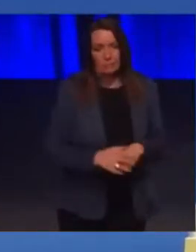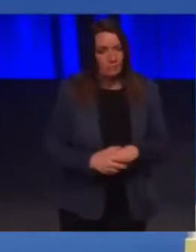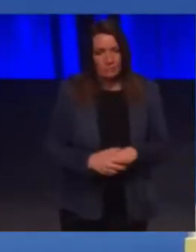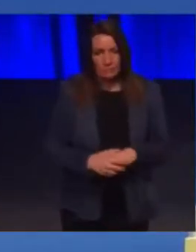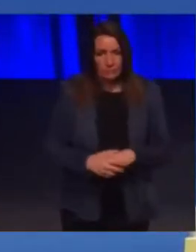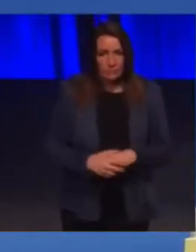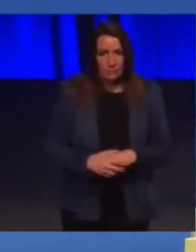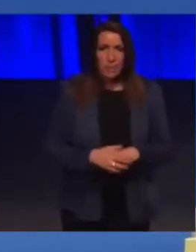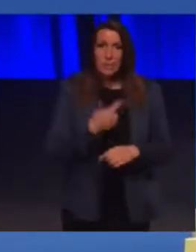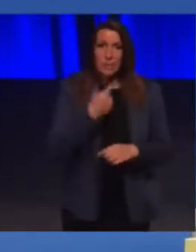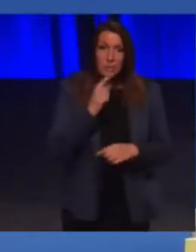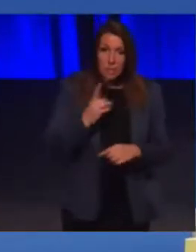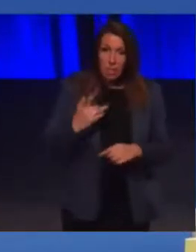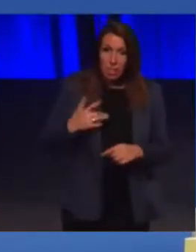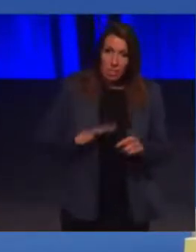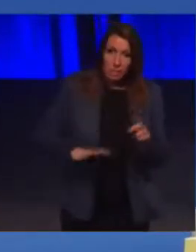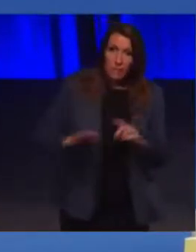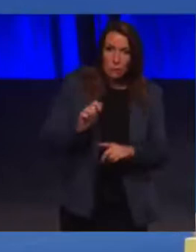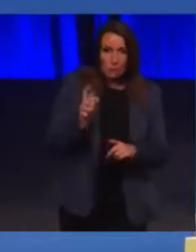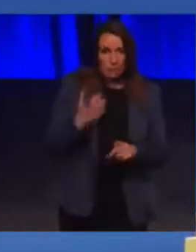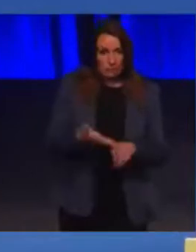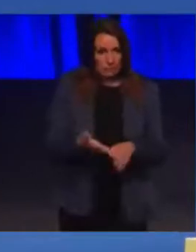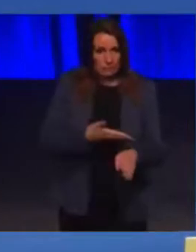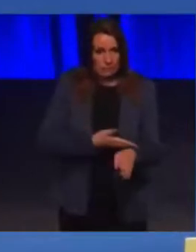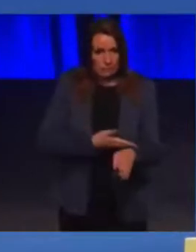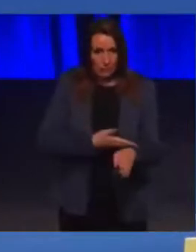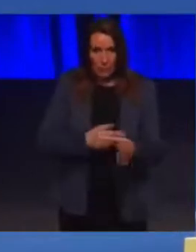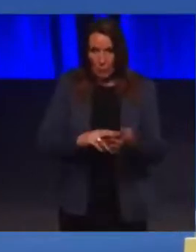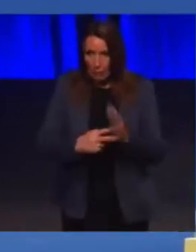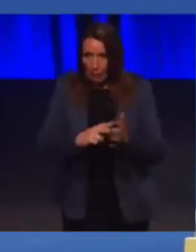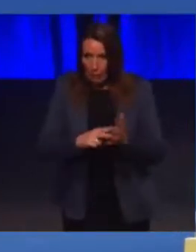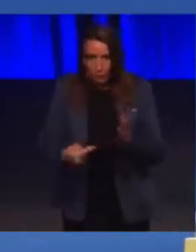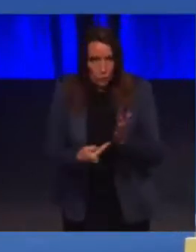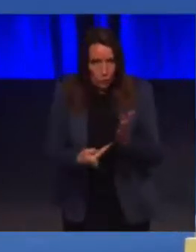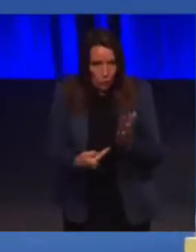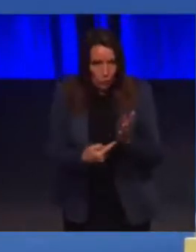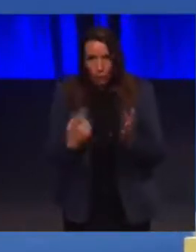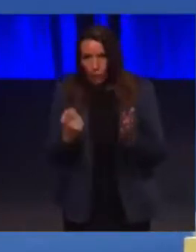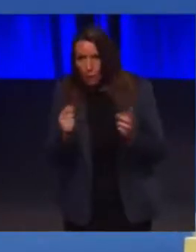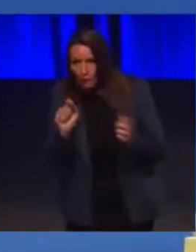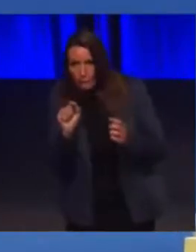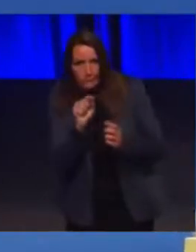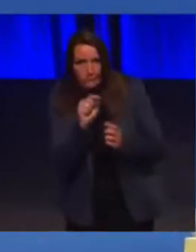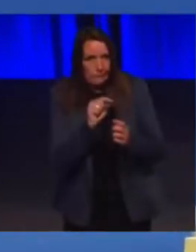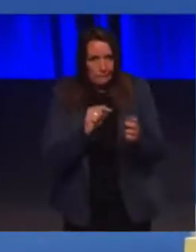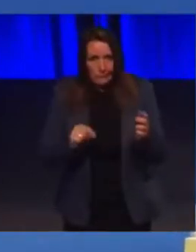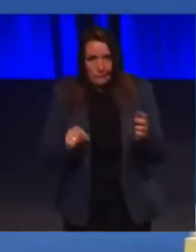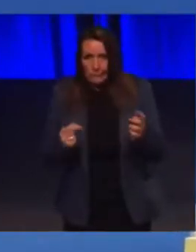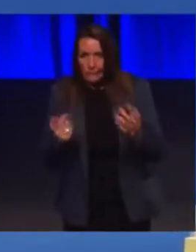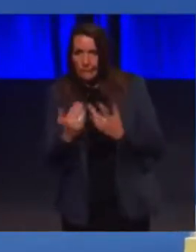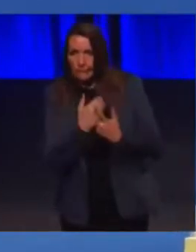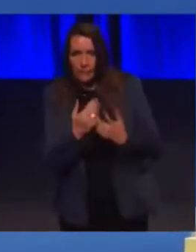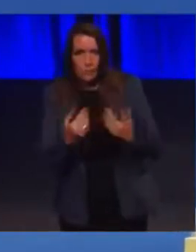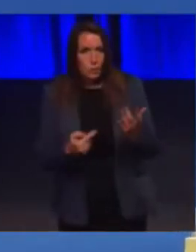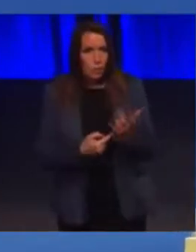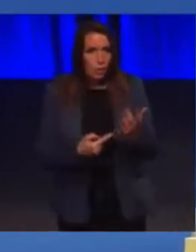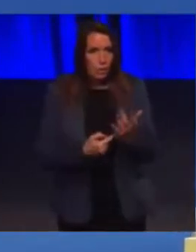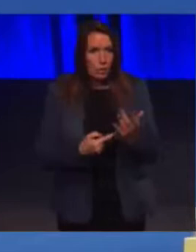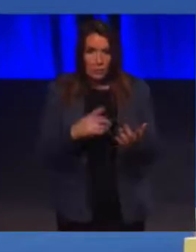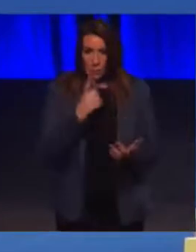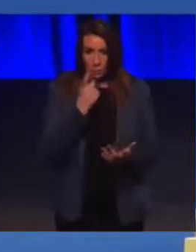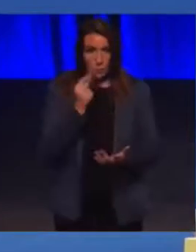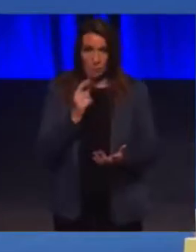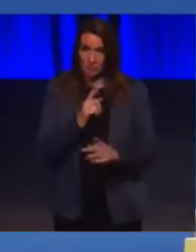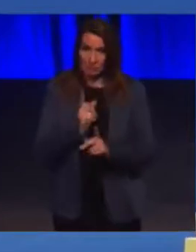all over Scotland who do have to think before they leave the house about whether they can go out at all because they might not get